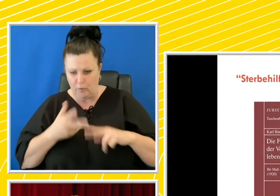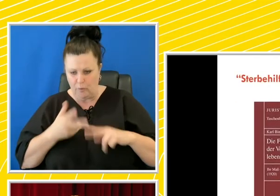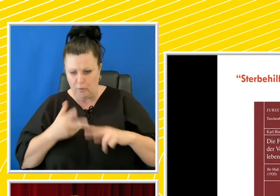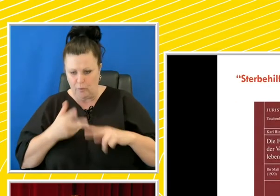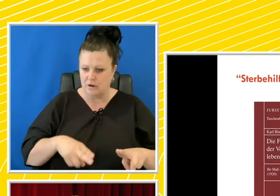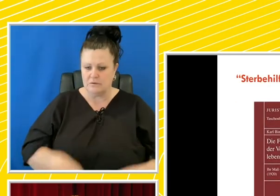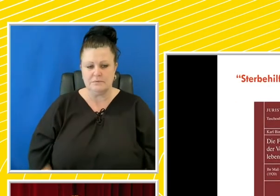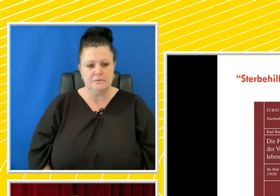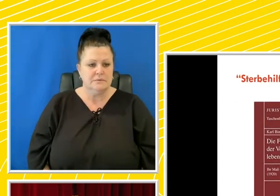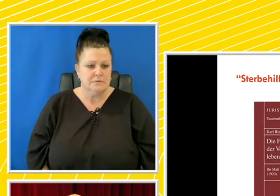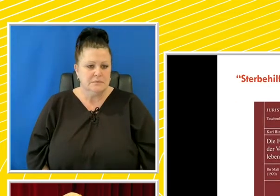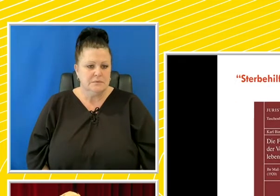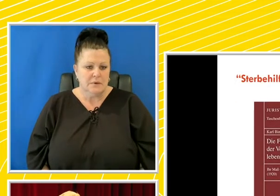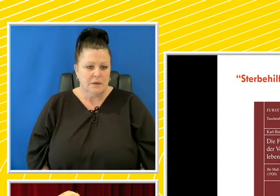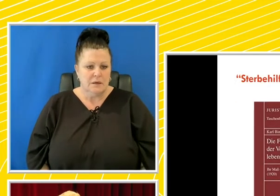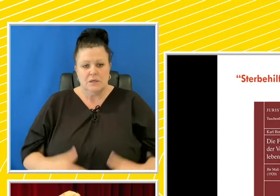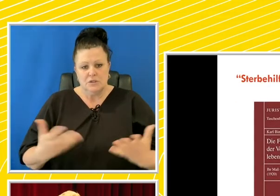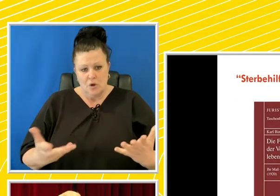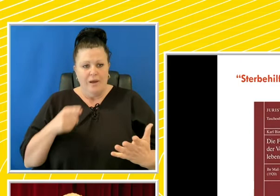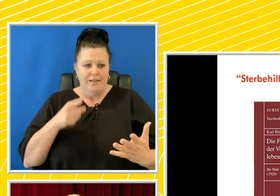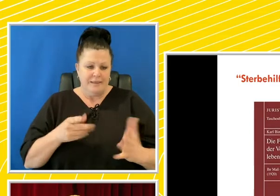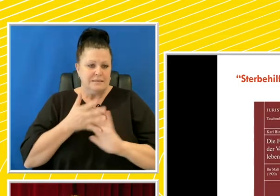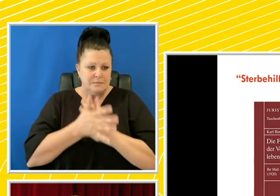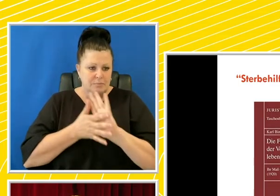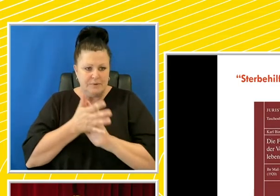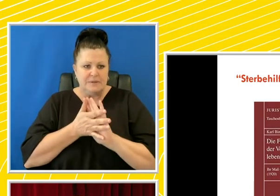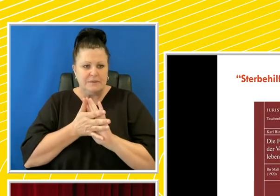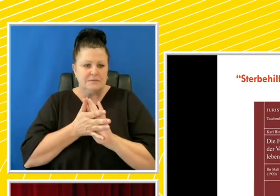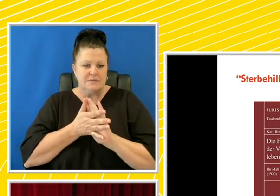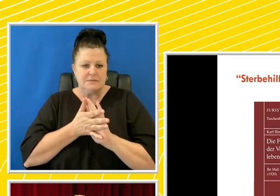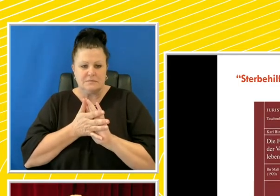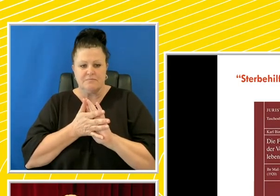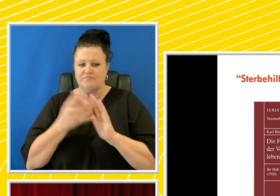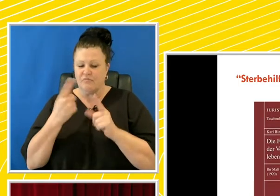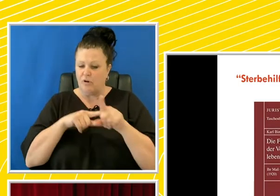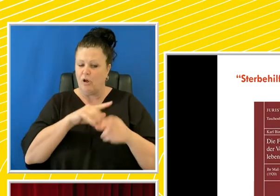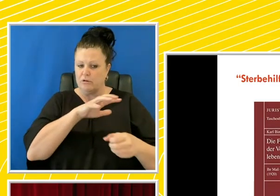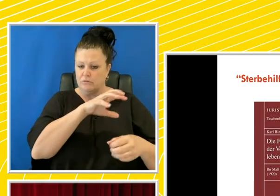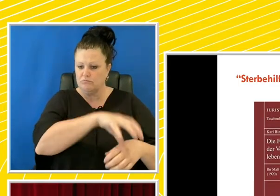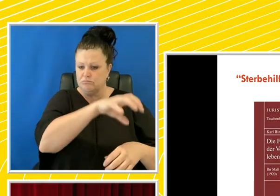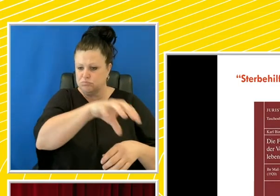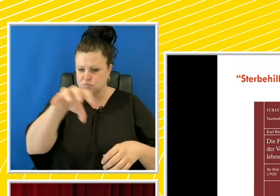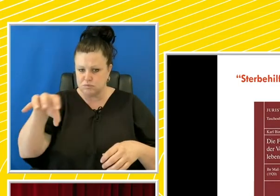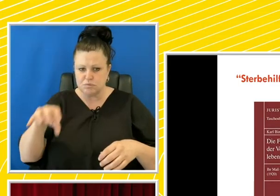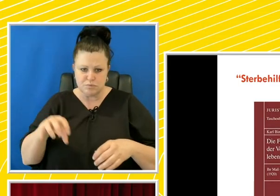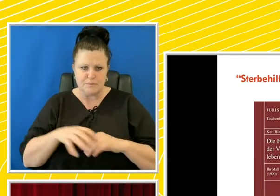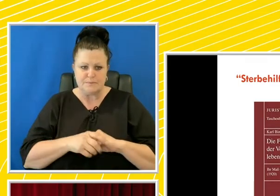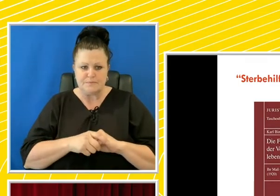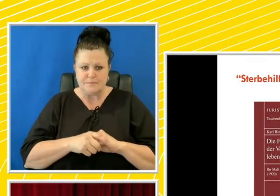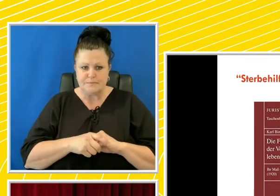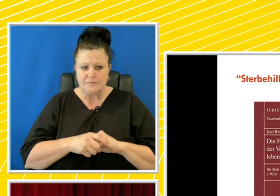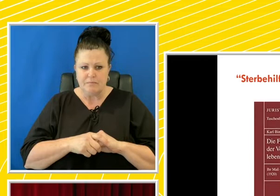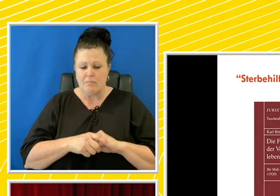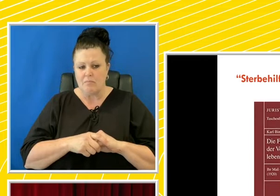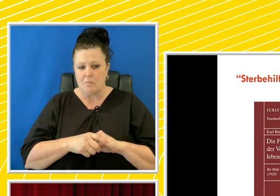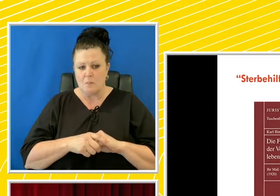So this holds in virtually all jurisdictions in the post-enlightenment world. And noting